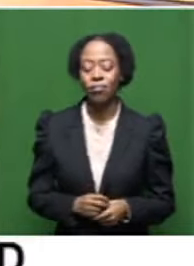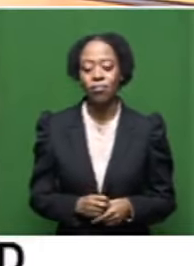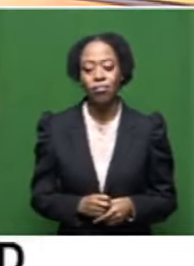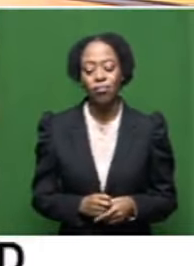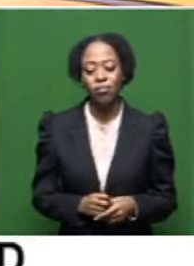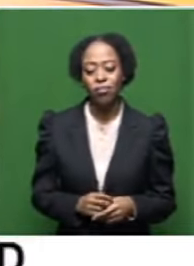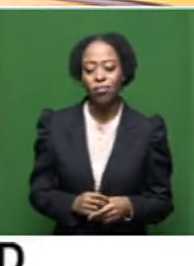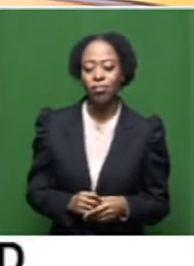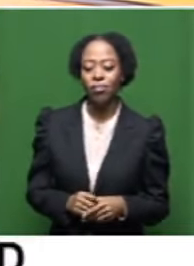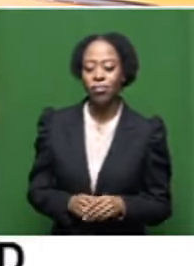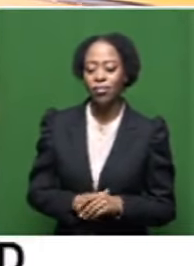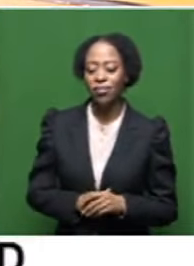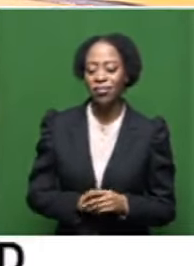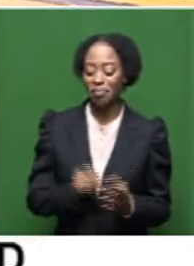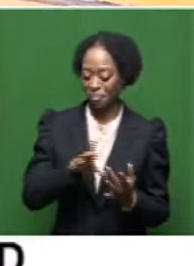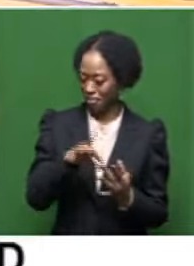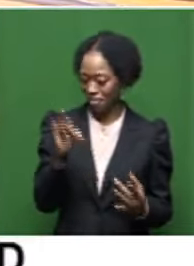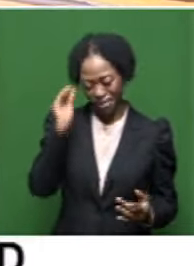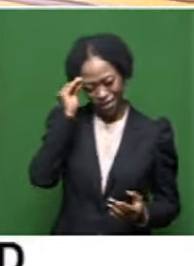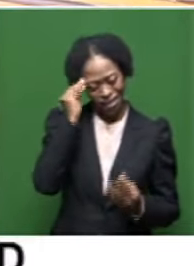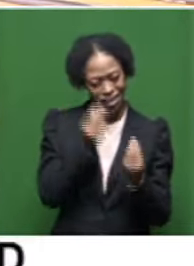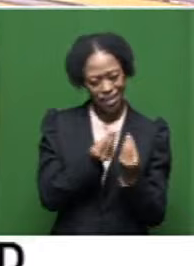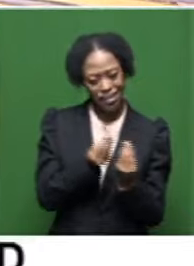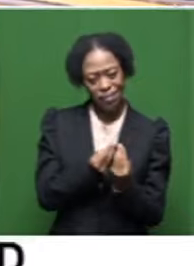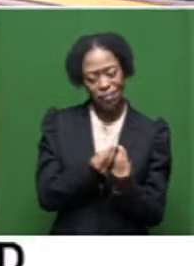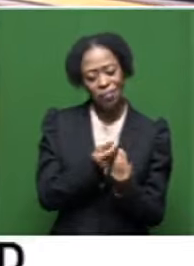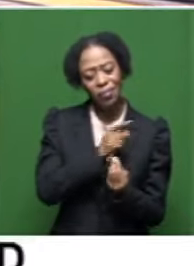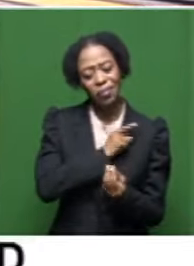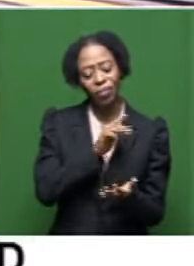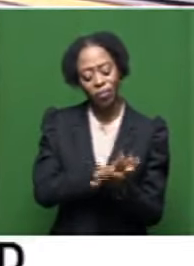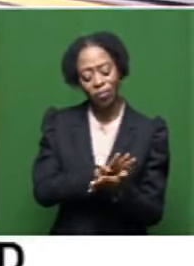Uh, Lebu, I picked up on something very interesting. This is from, uh,